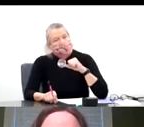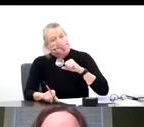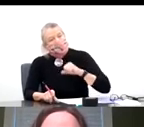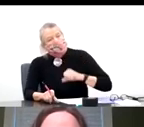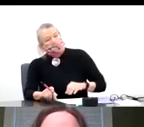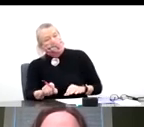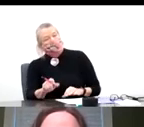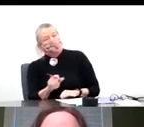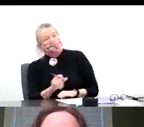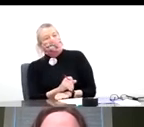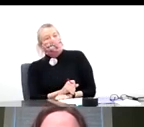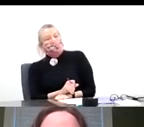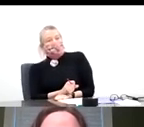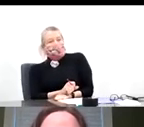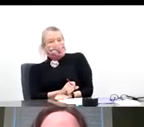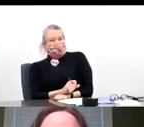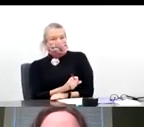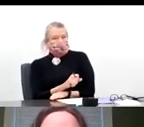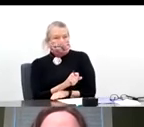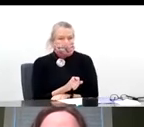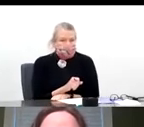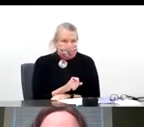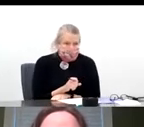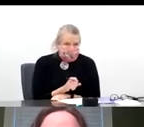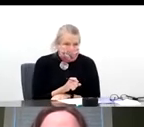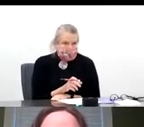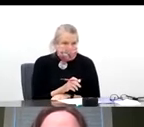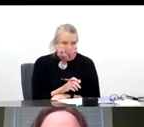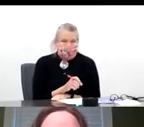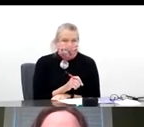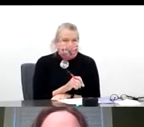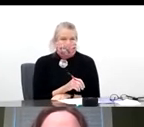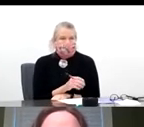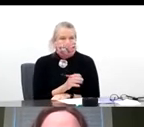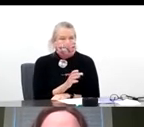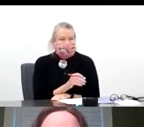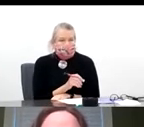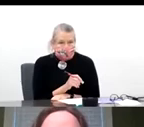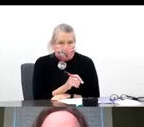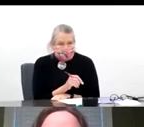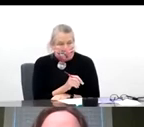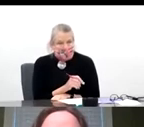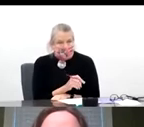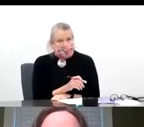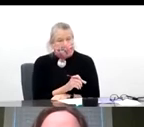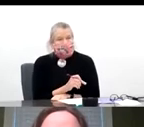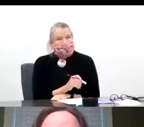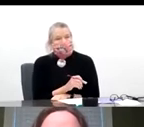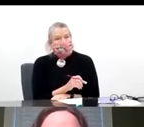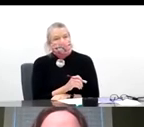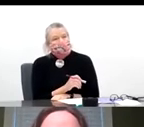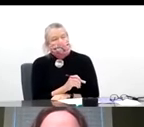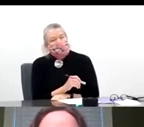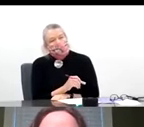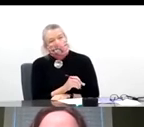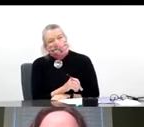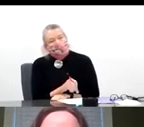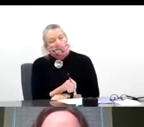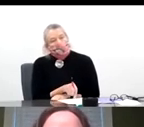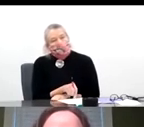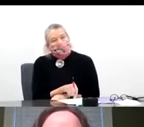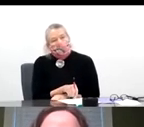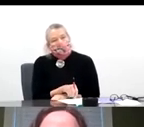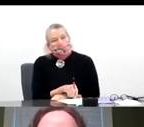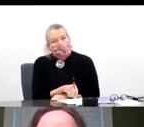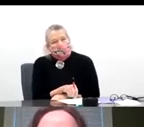He is actually one of the top 50 individuals who is quoted on Google. And he is a member